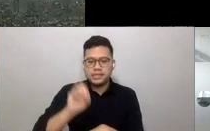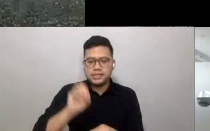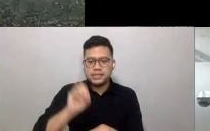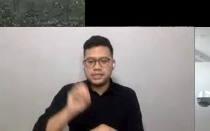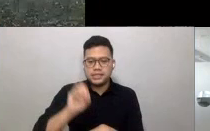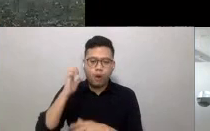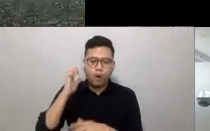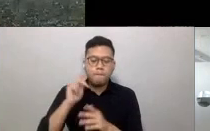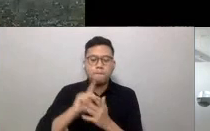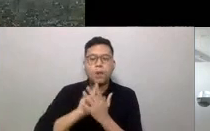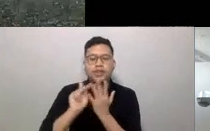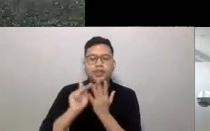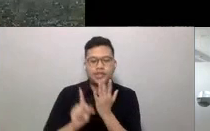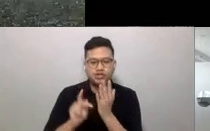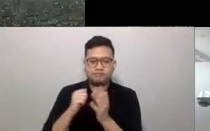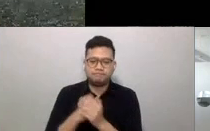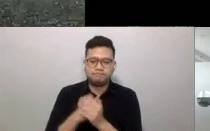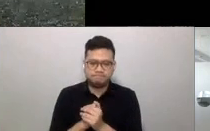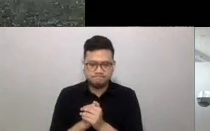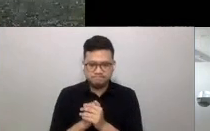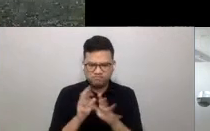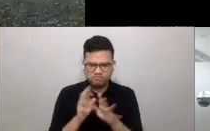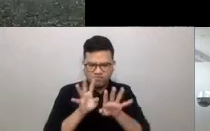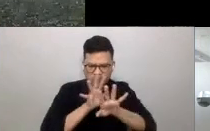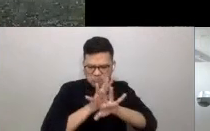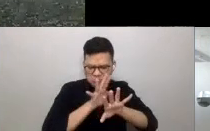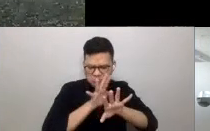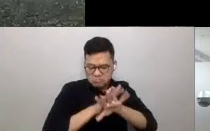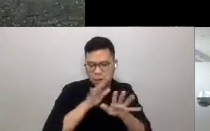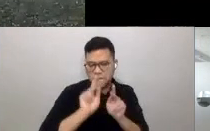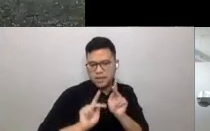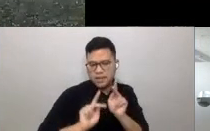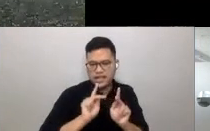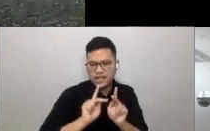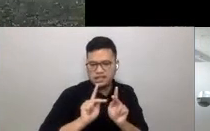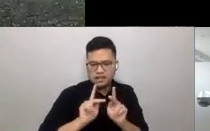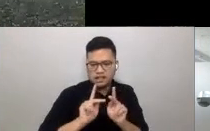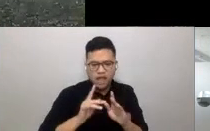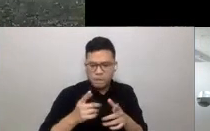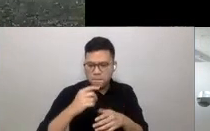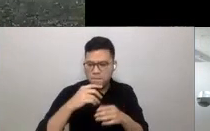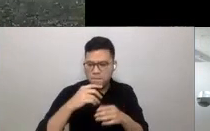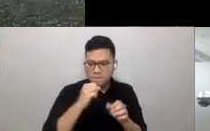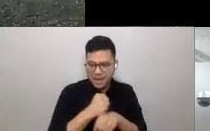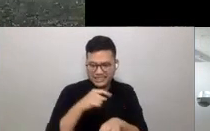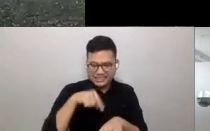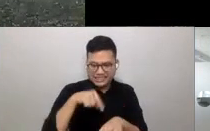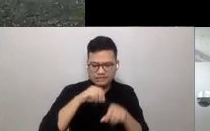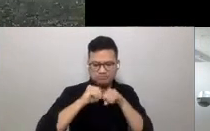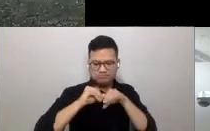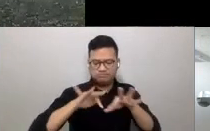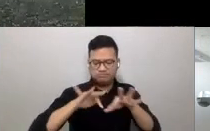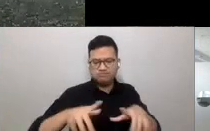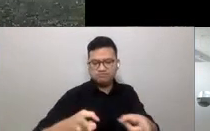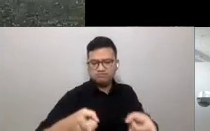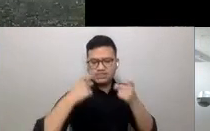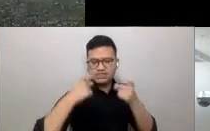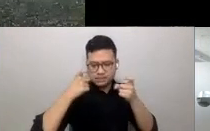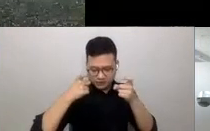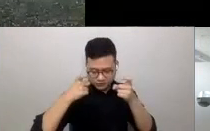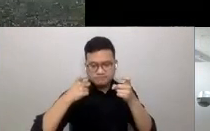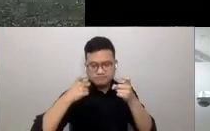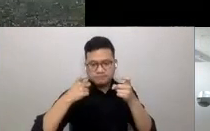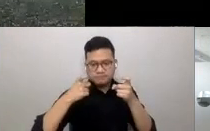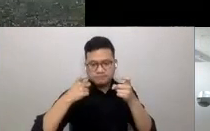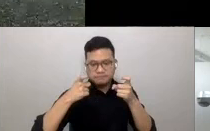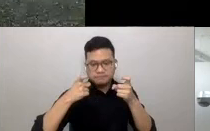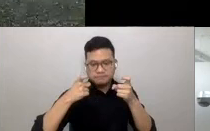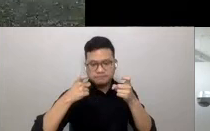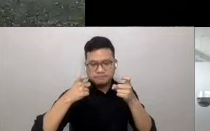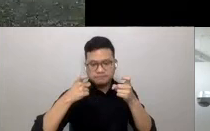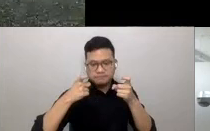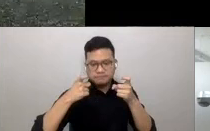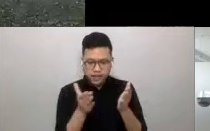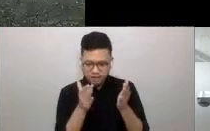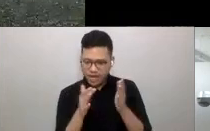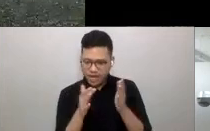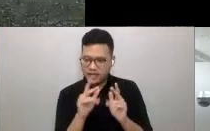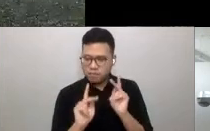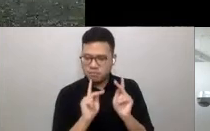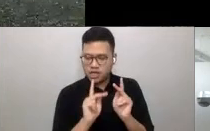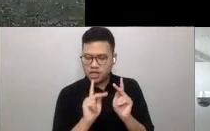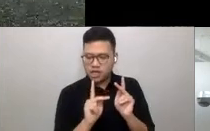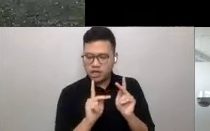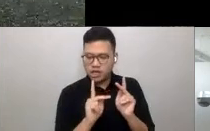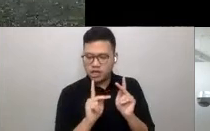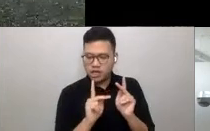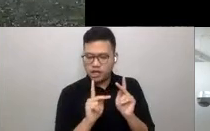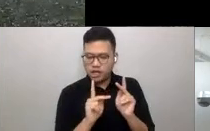Crowded human settlements acted as a catalyst in the transmission of the plague. This motivated fundamental urban